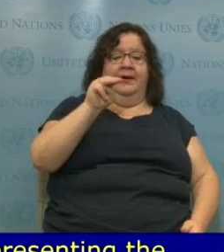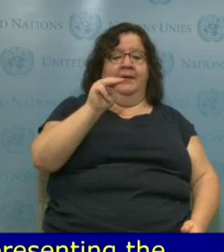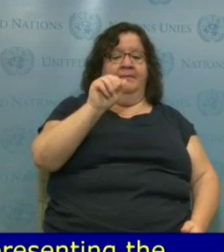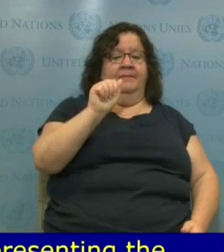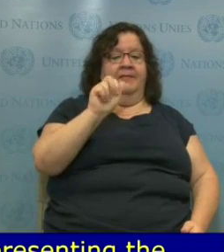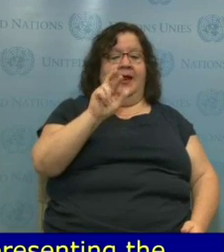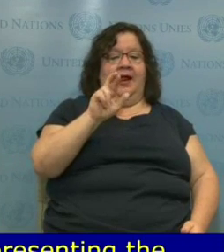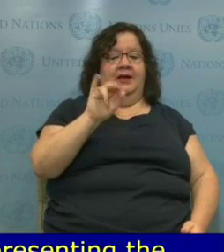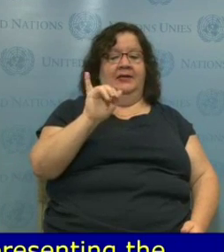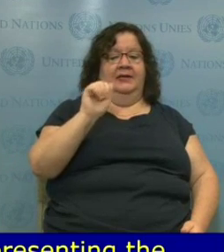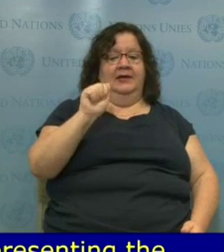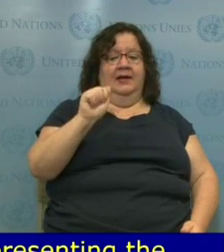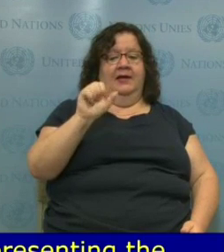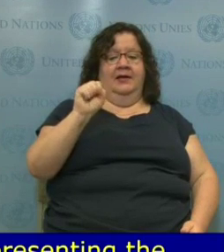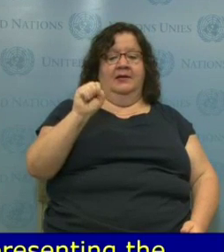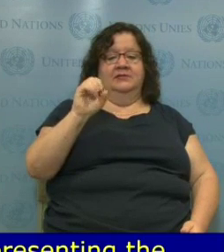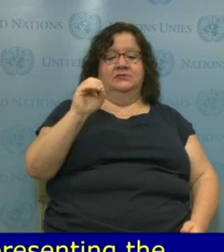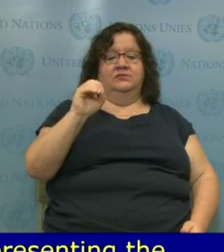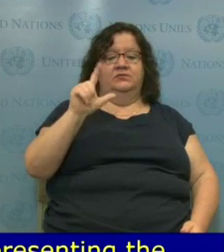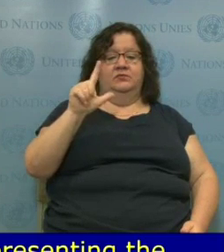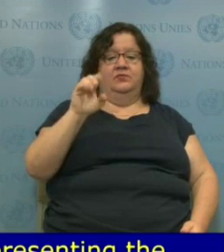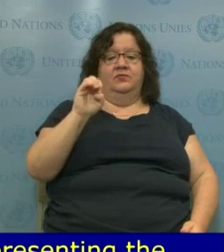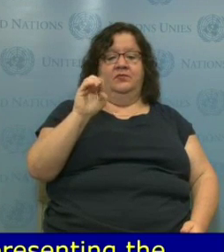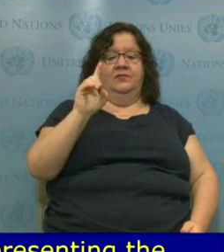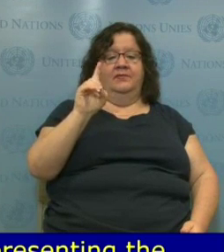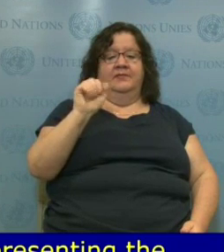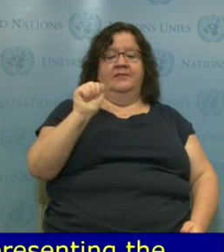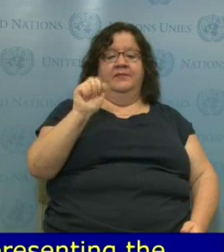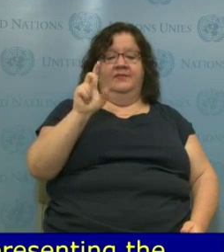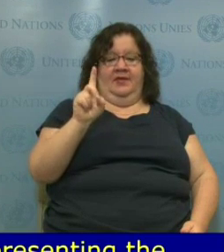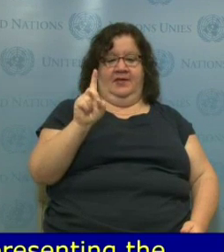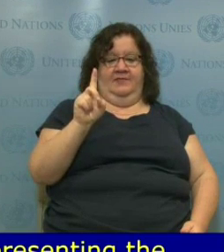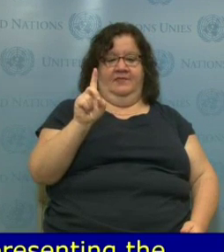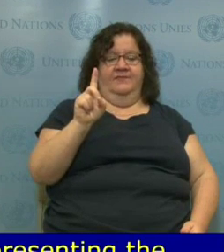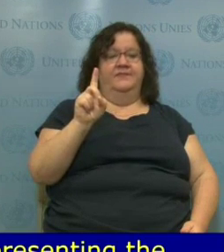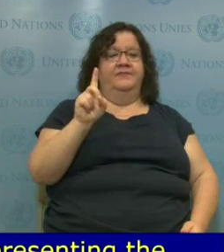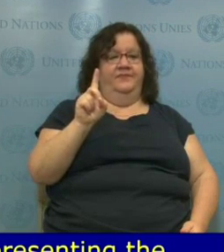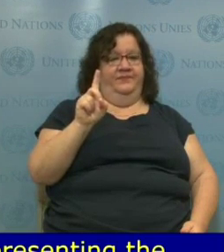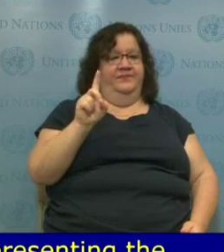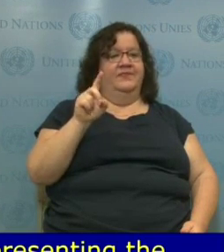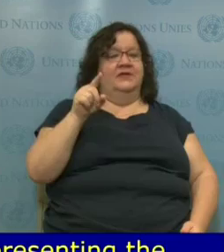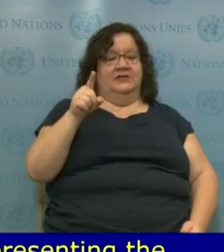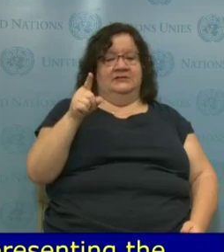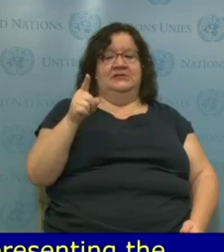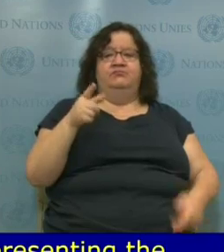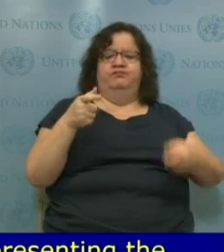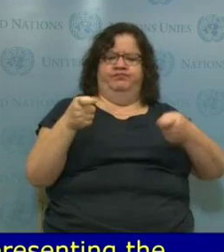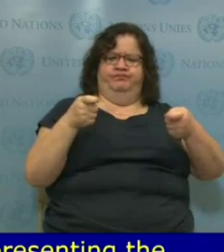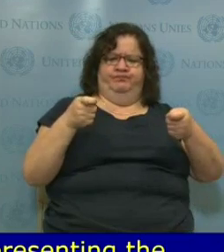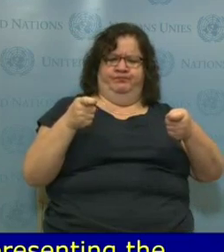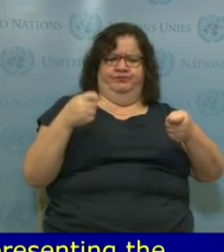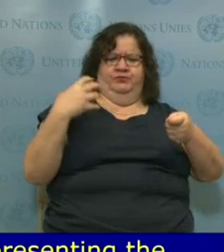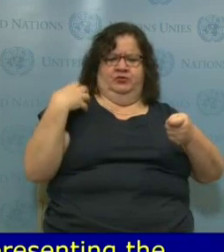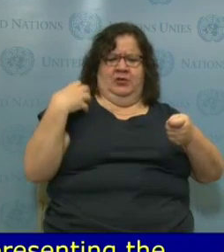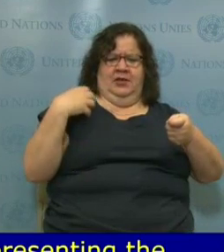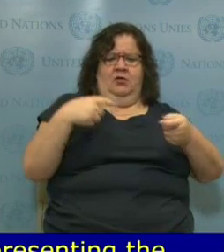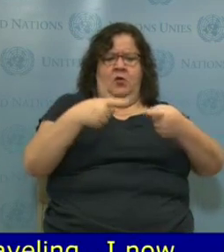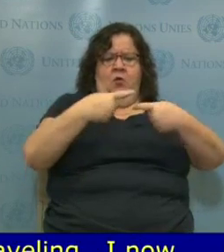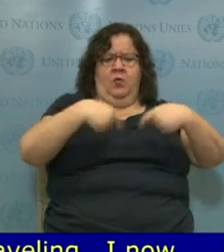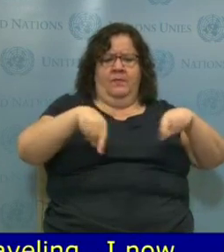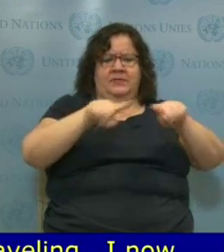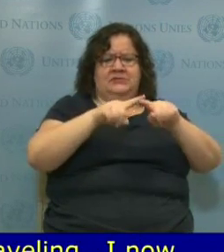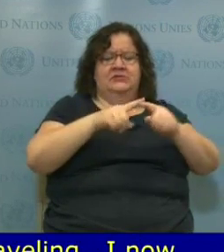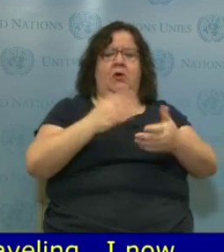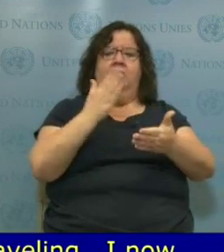chair of the Committee on the Rights of Persons with Disabilities, to deliver her statement. Maria, you have the floor. Thank